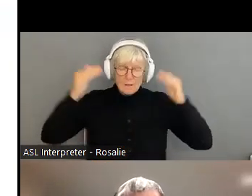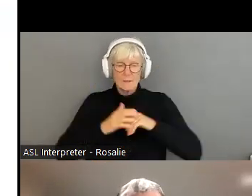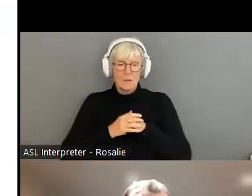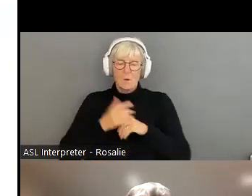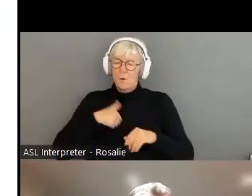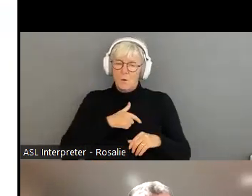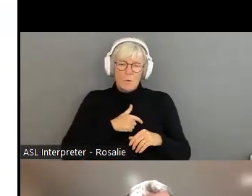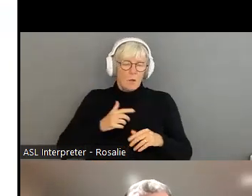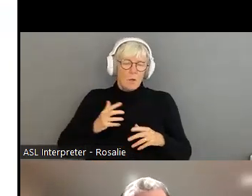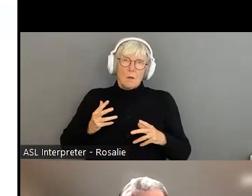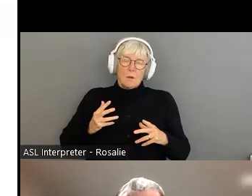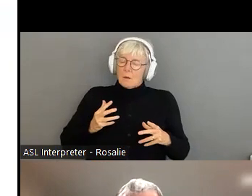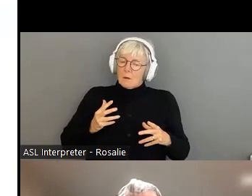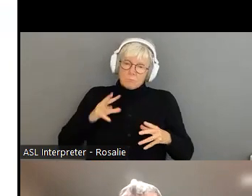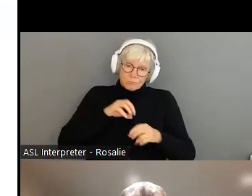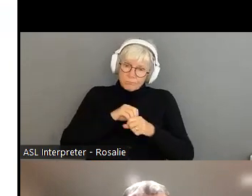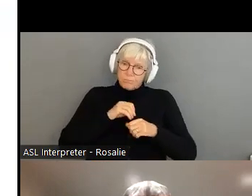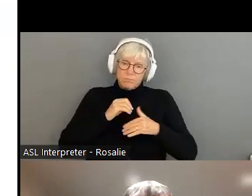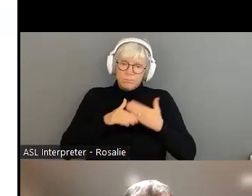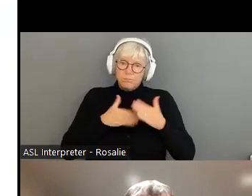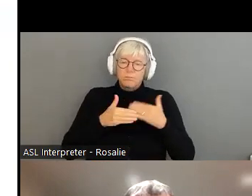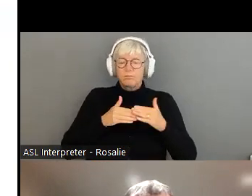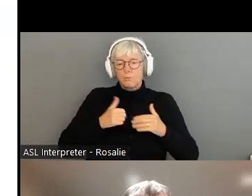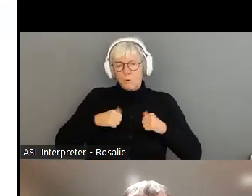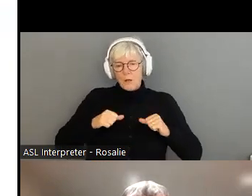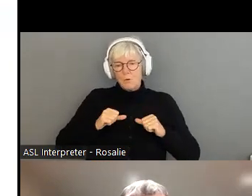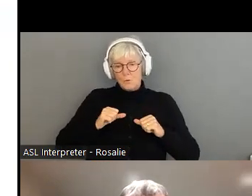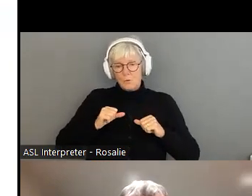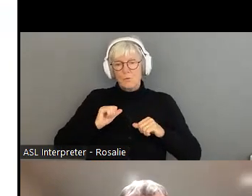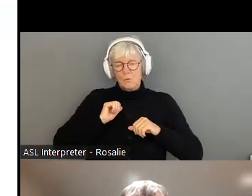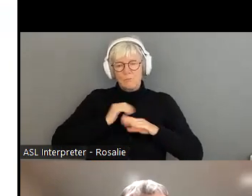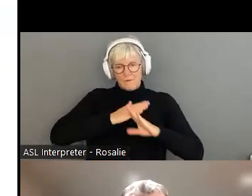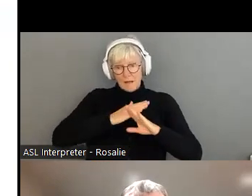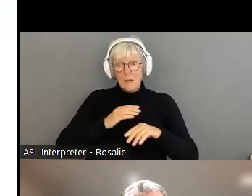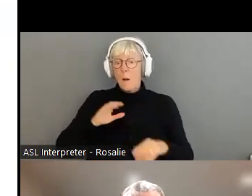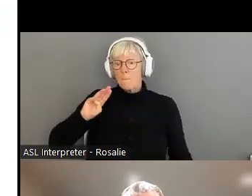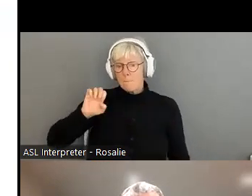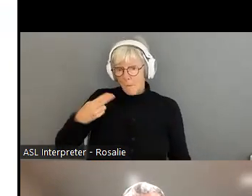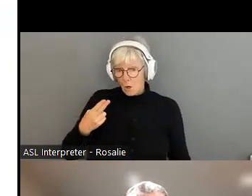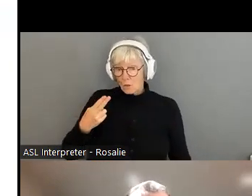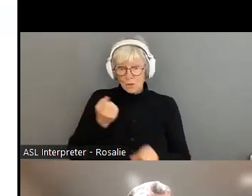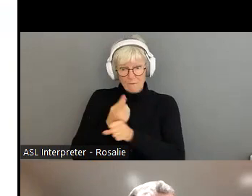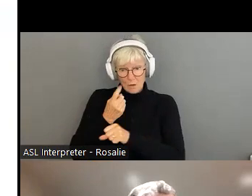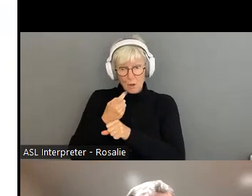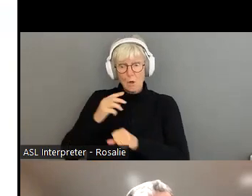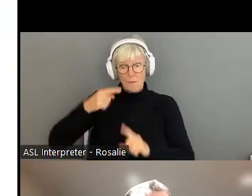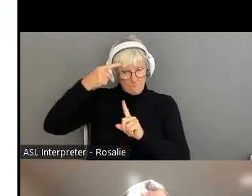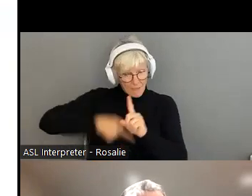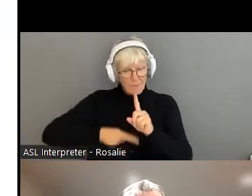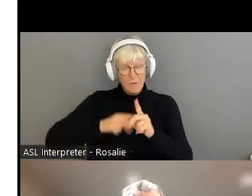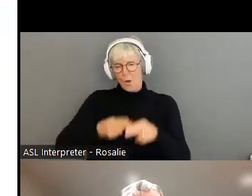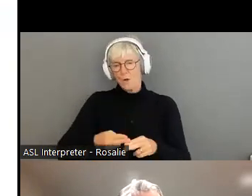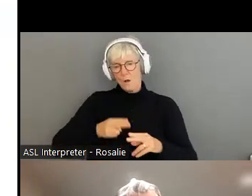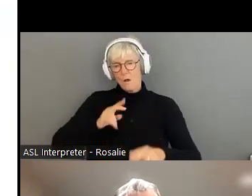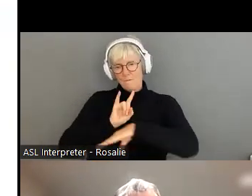organized, for the most part, Fraud Prevention Month, which is in March of every year. Last year, we focused on